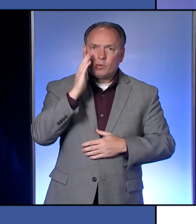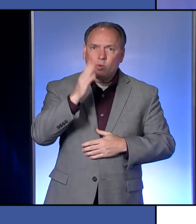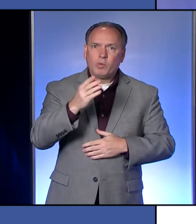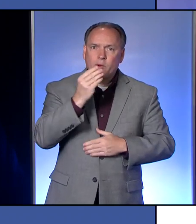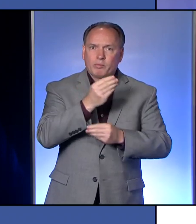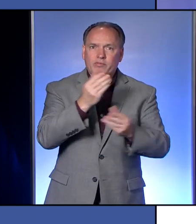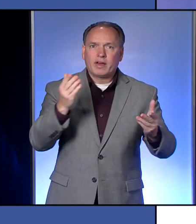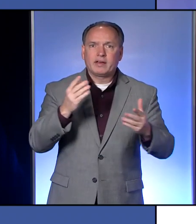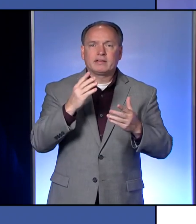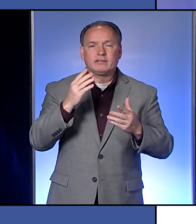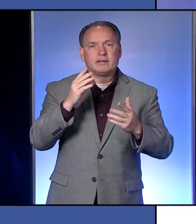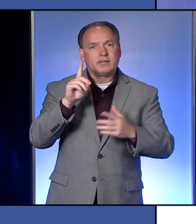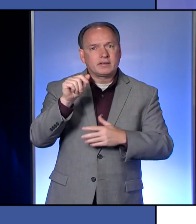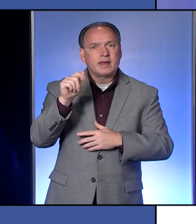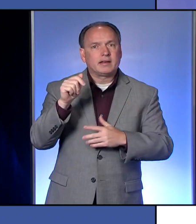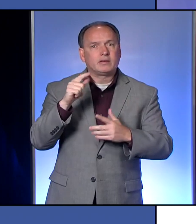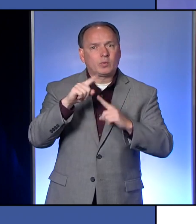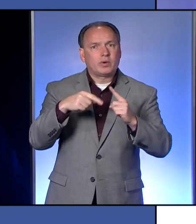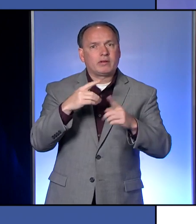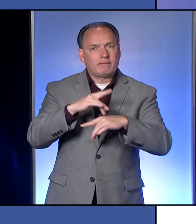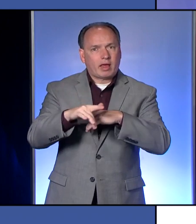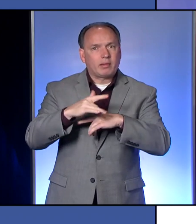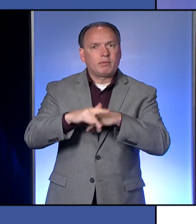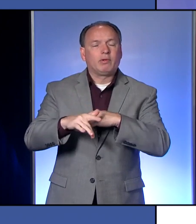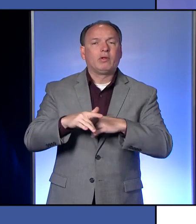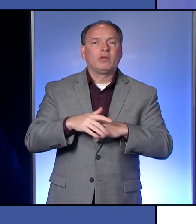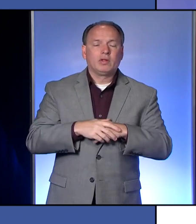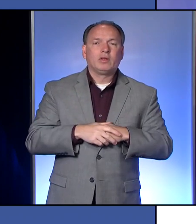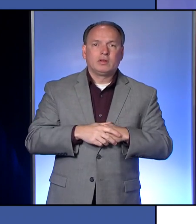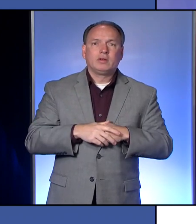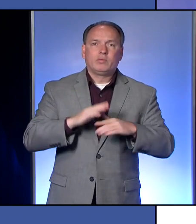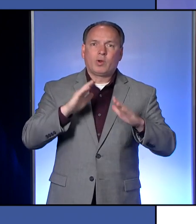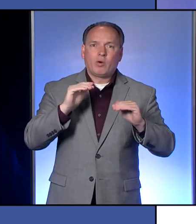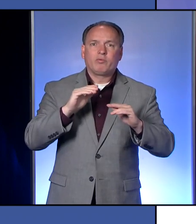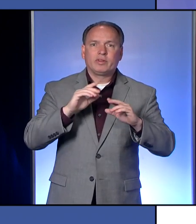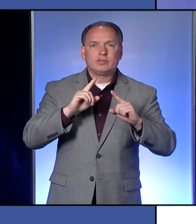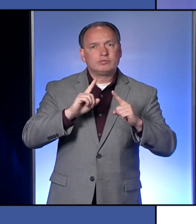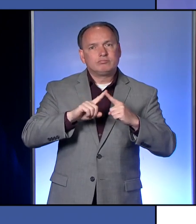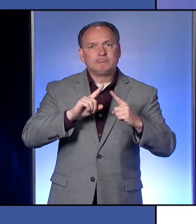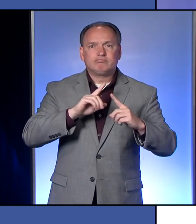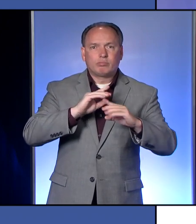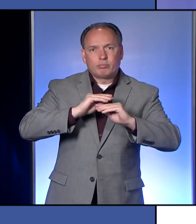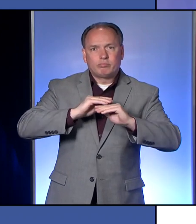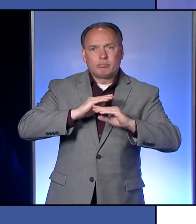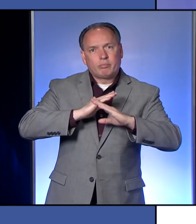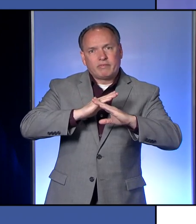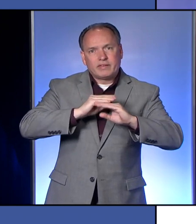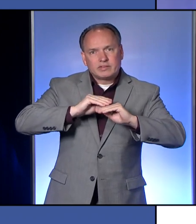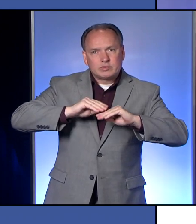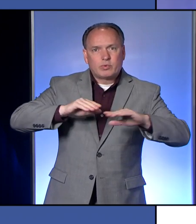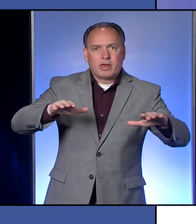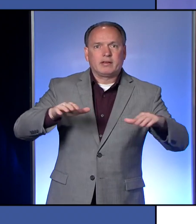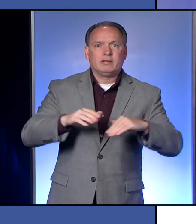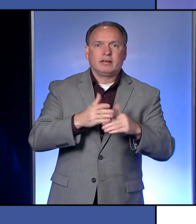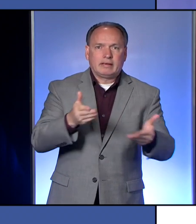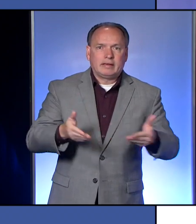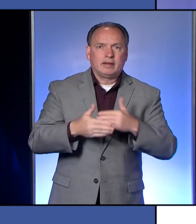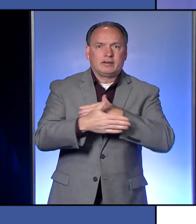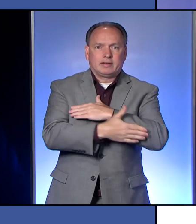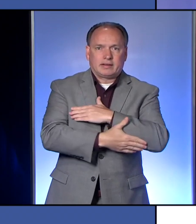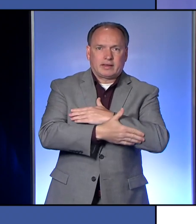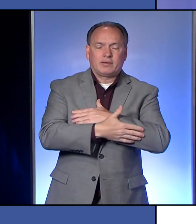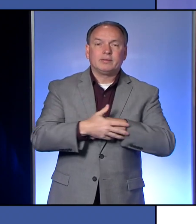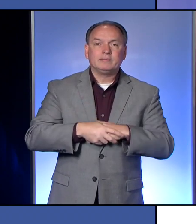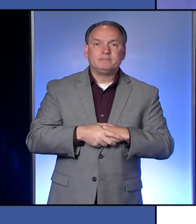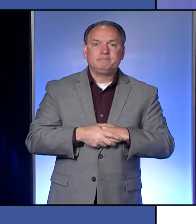and it will be as it's helpful in preventing the spread of COVID-19 here in Erie County. As we get more